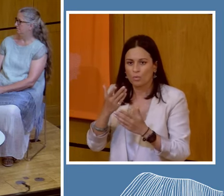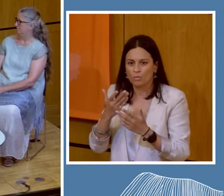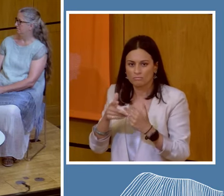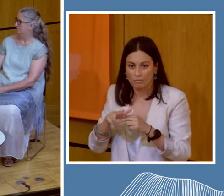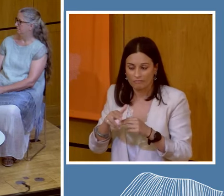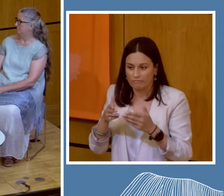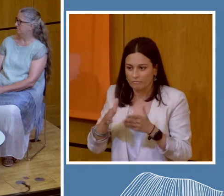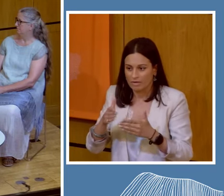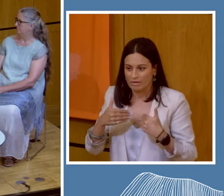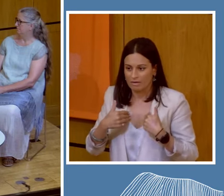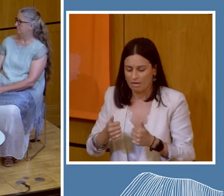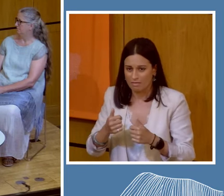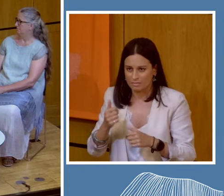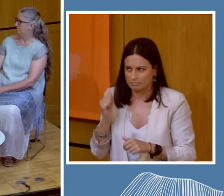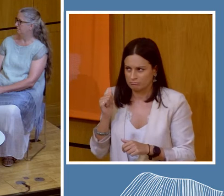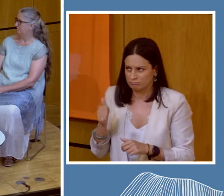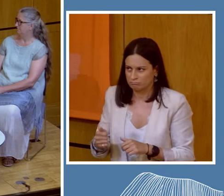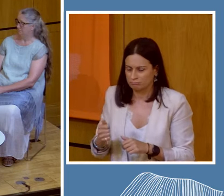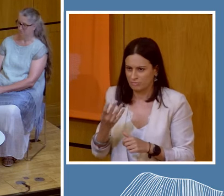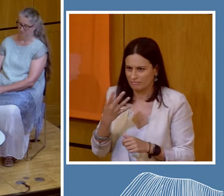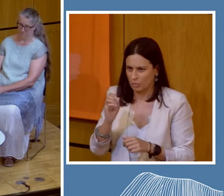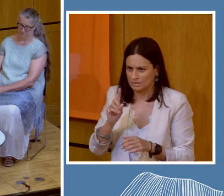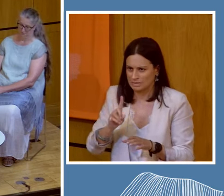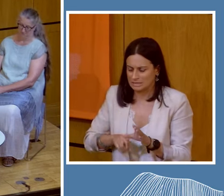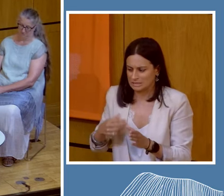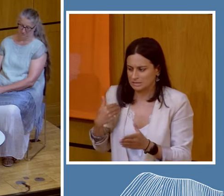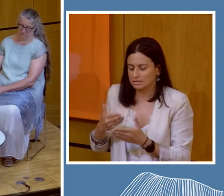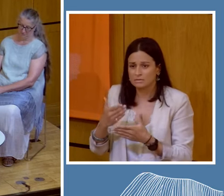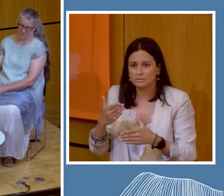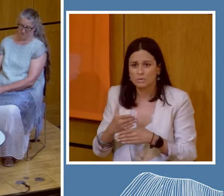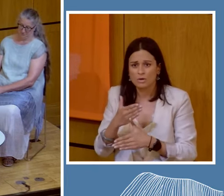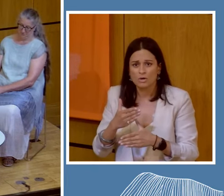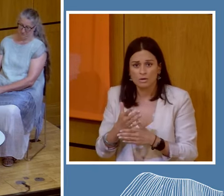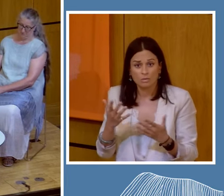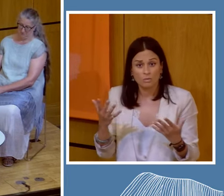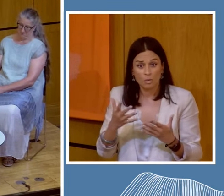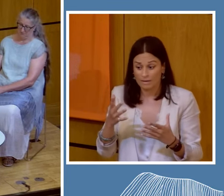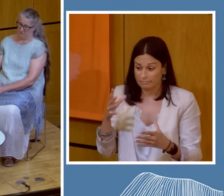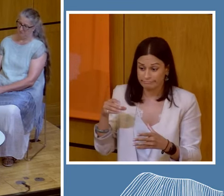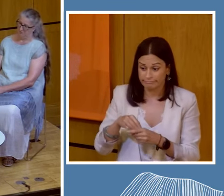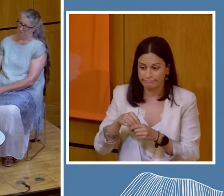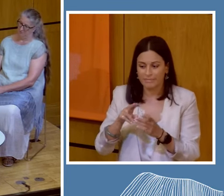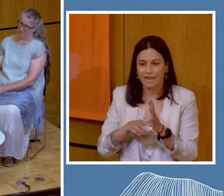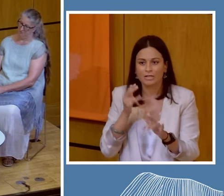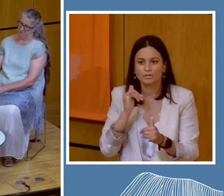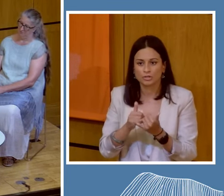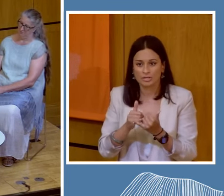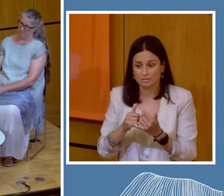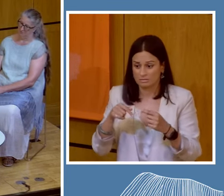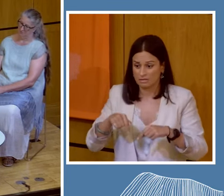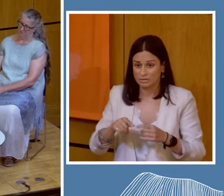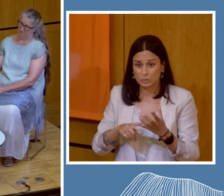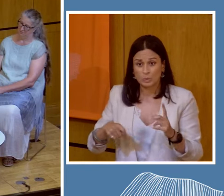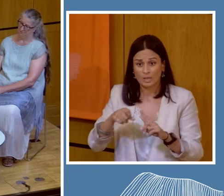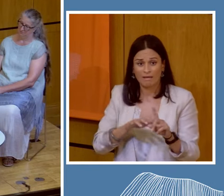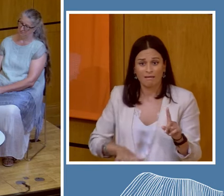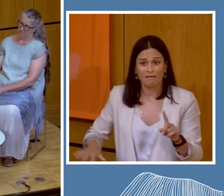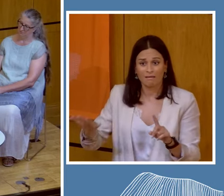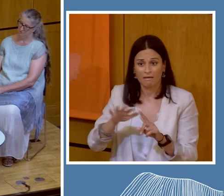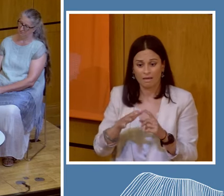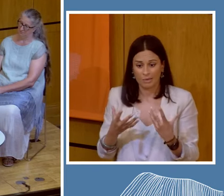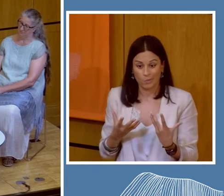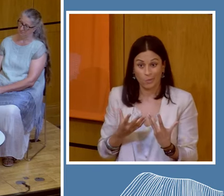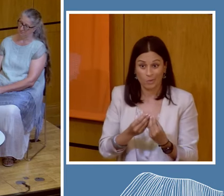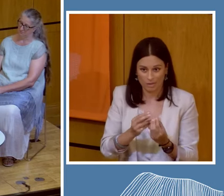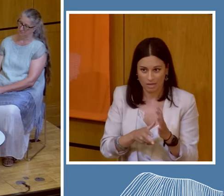And I have long years, about four decades, of working in the National Health Service in this country, or with the National